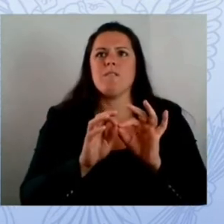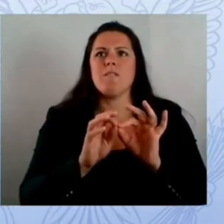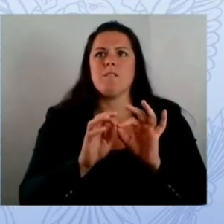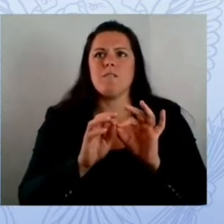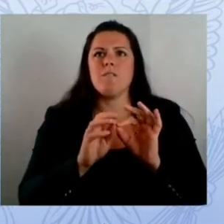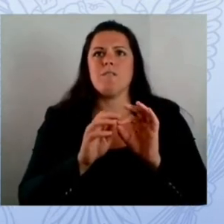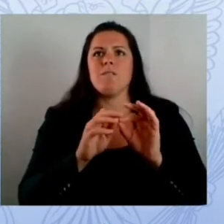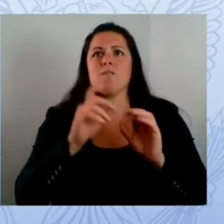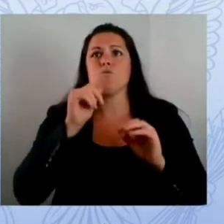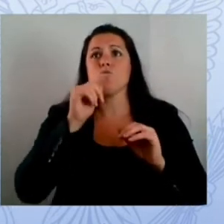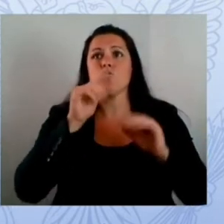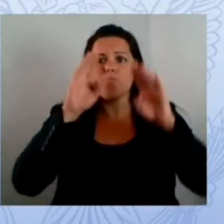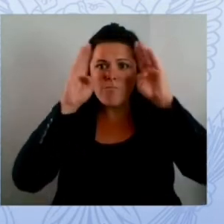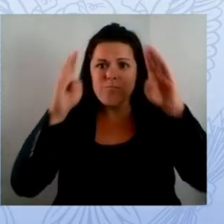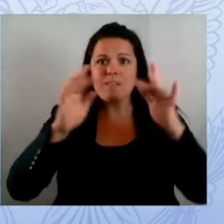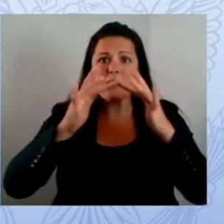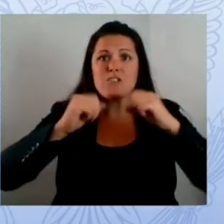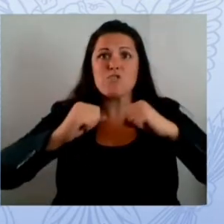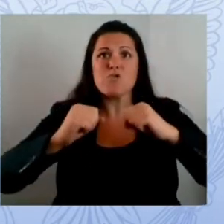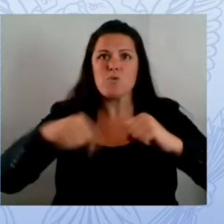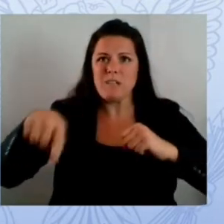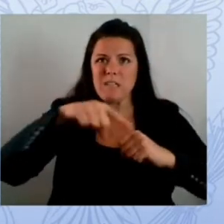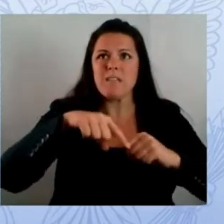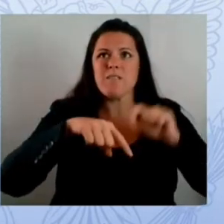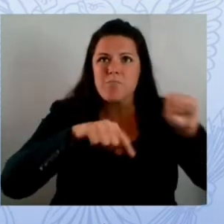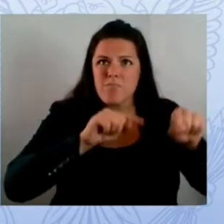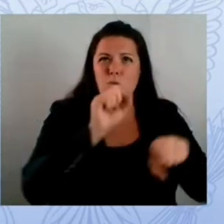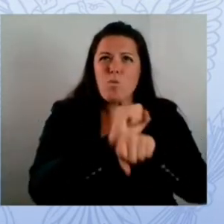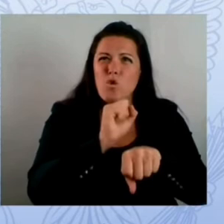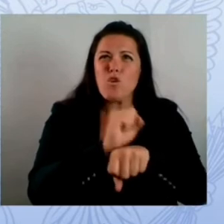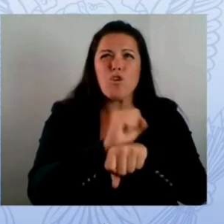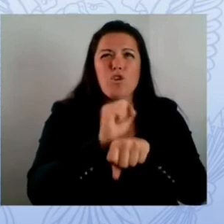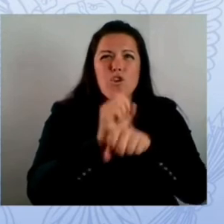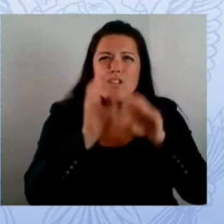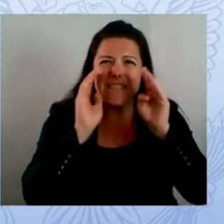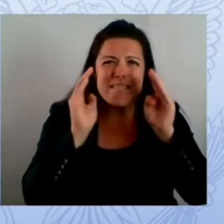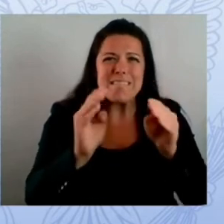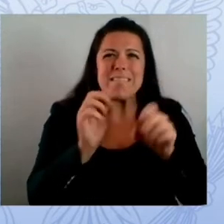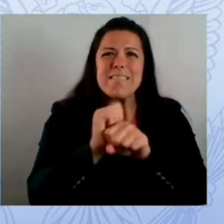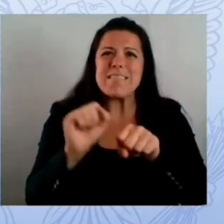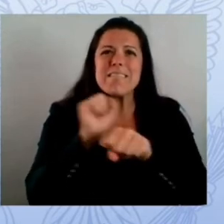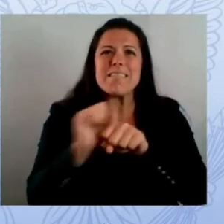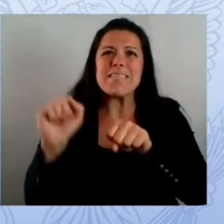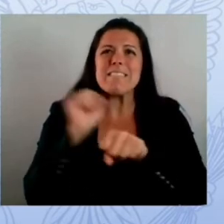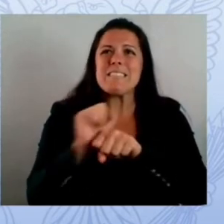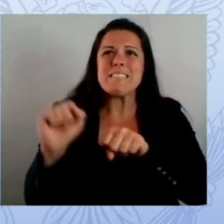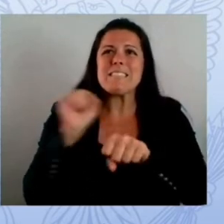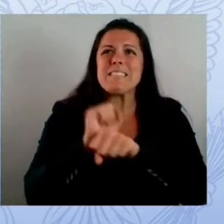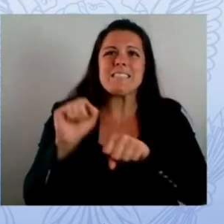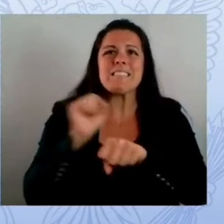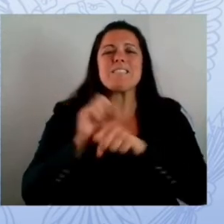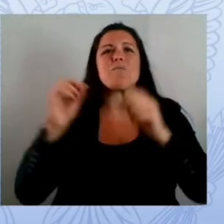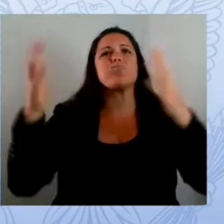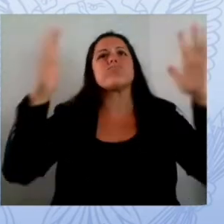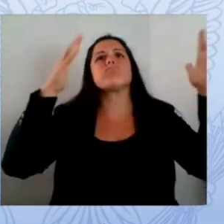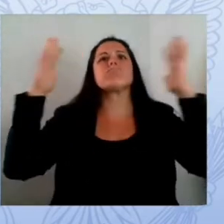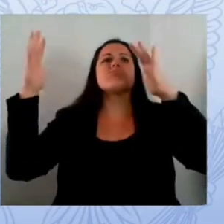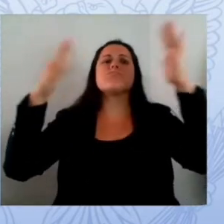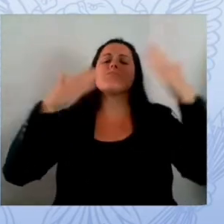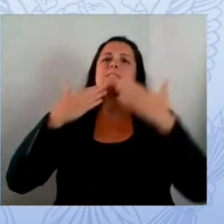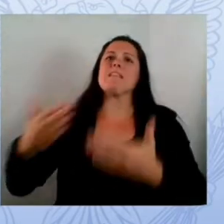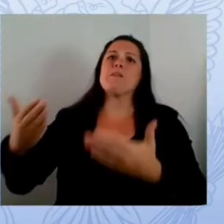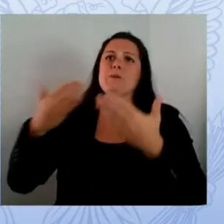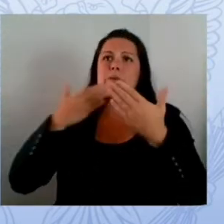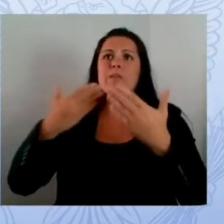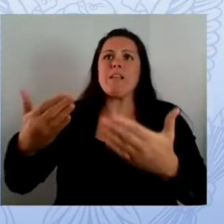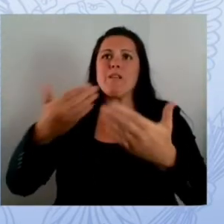the real work they're doing the important work of of really keeping at the forefront the protections that so many of